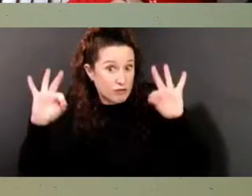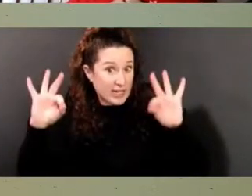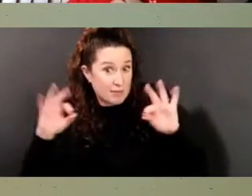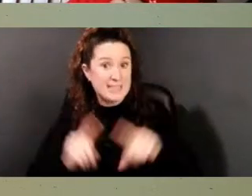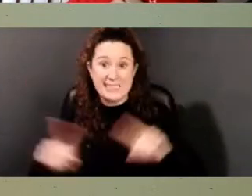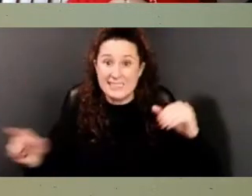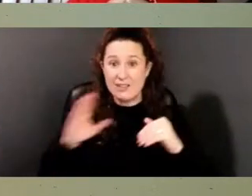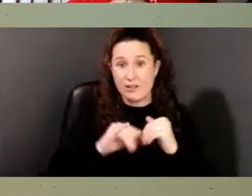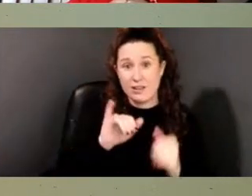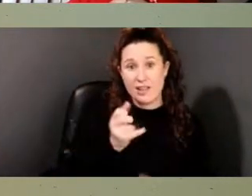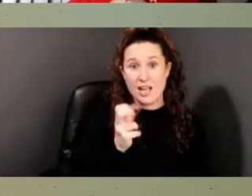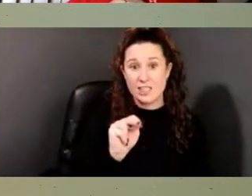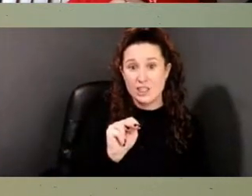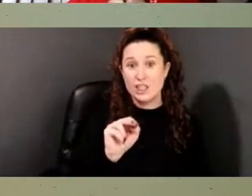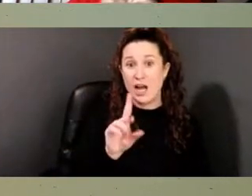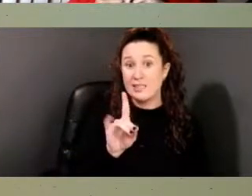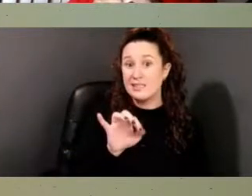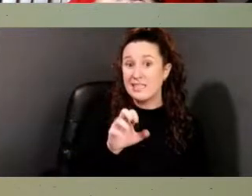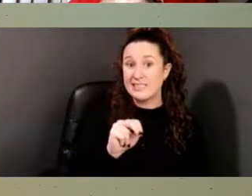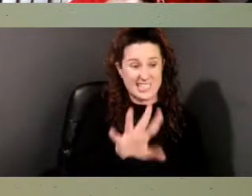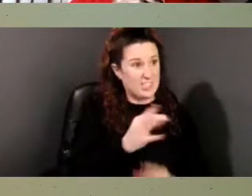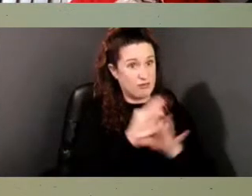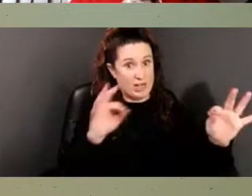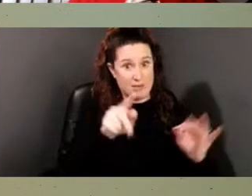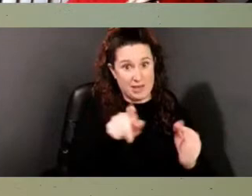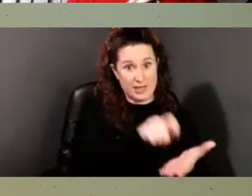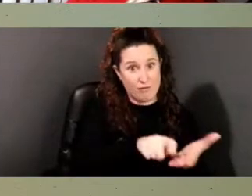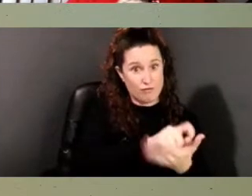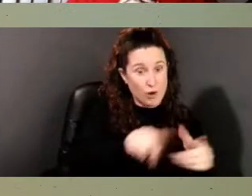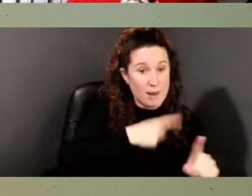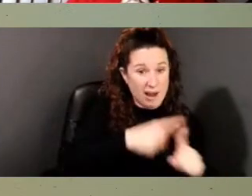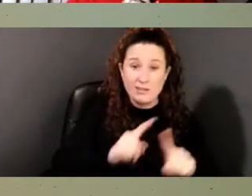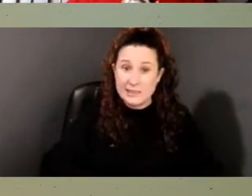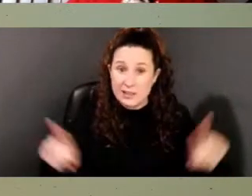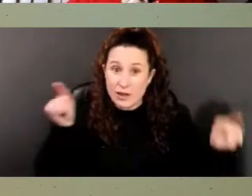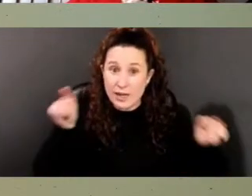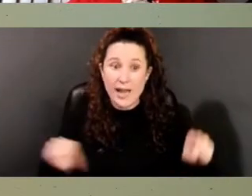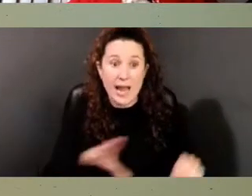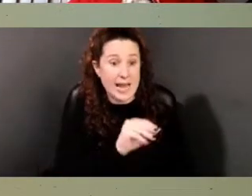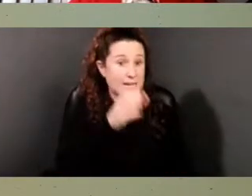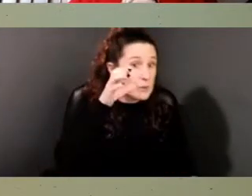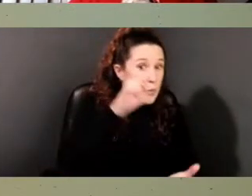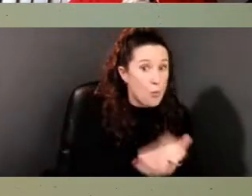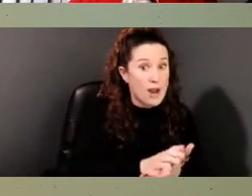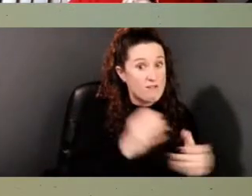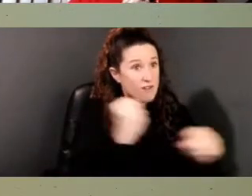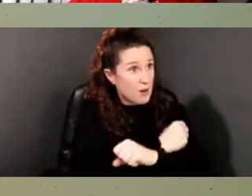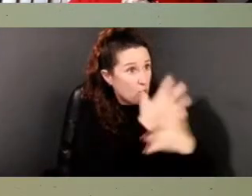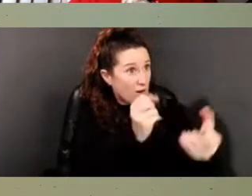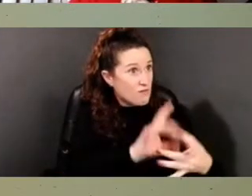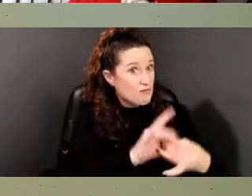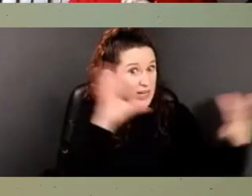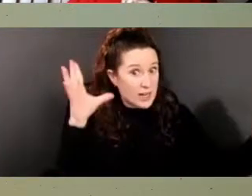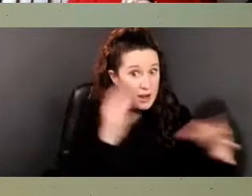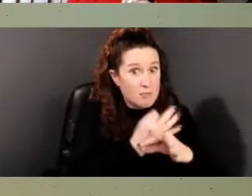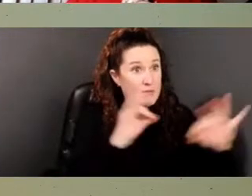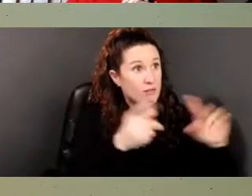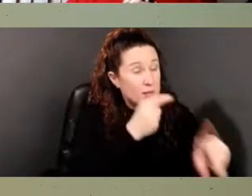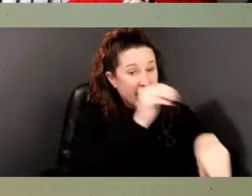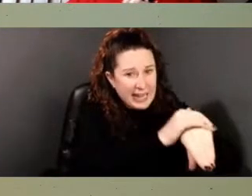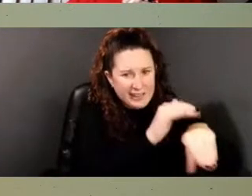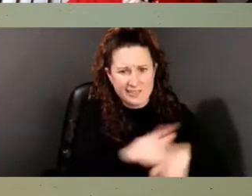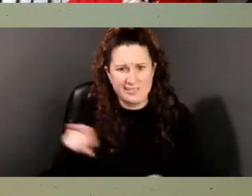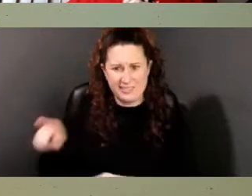was writing about. I can tell you that right now. And maybe even the freedom that his wife was fighting for, right? So we have to look at the intersections